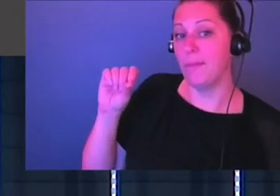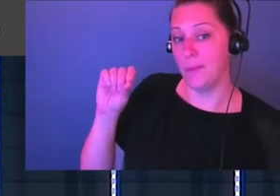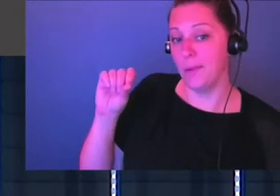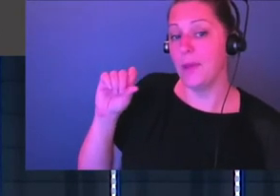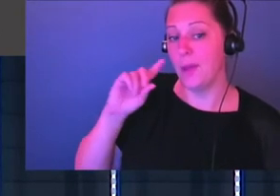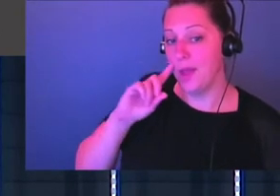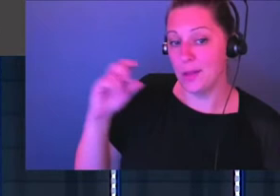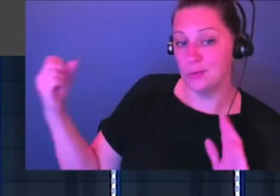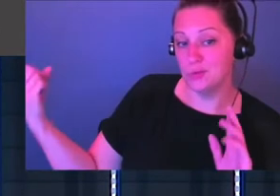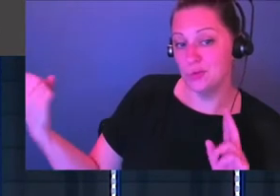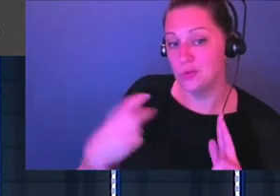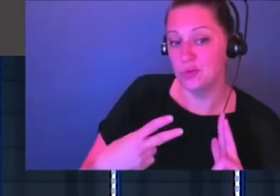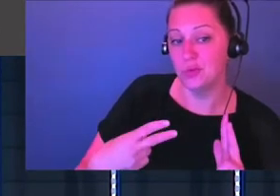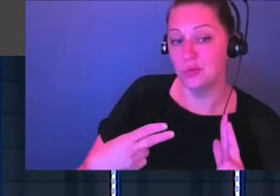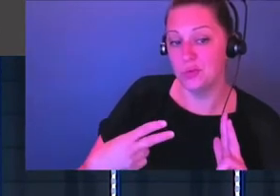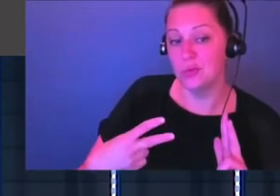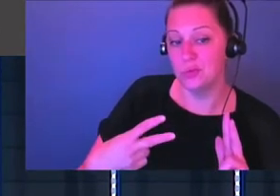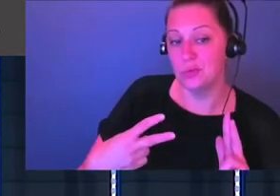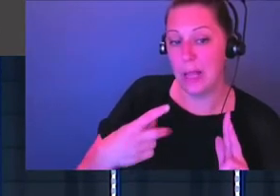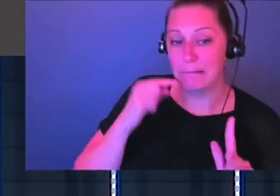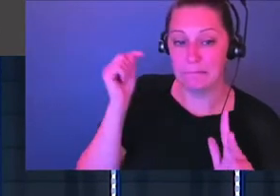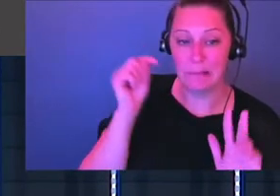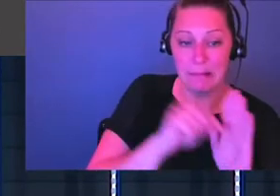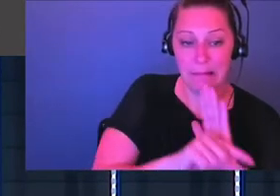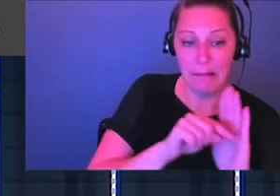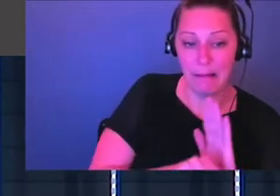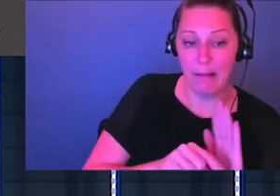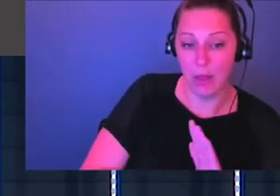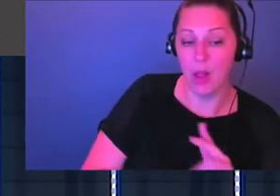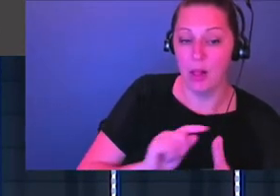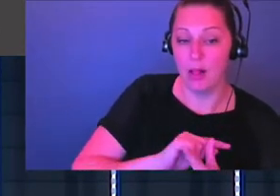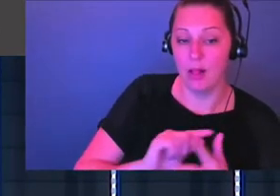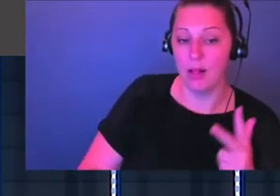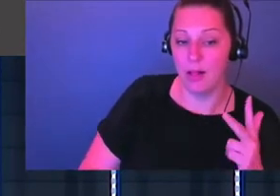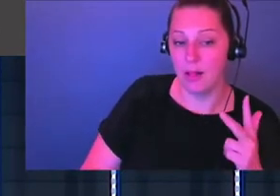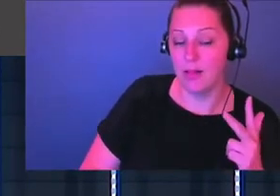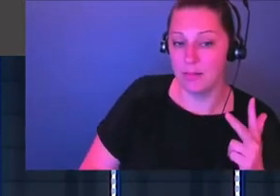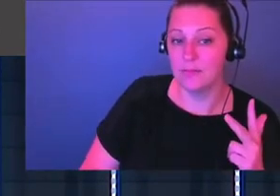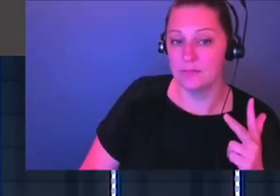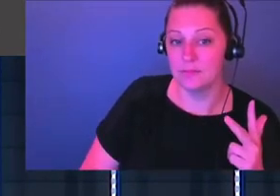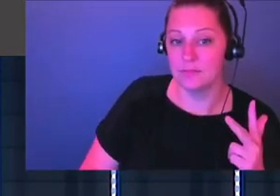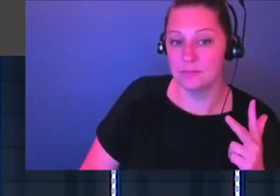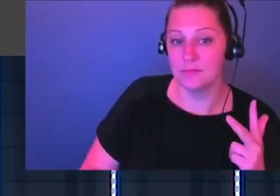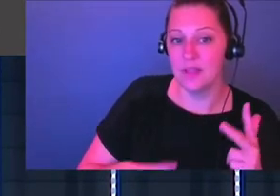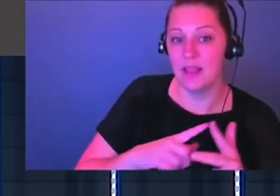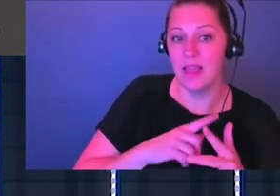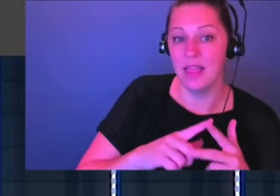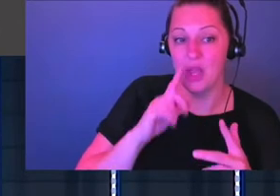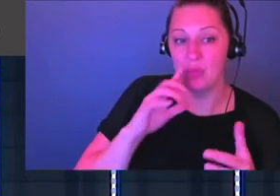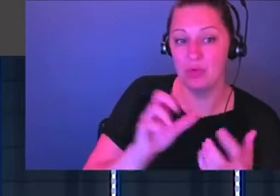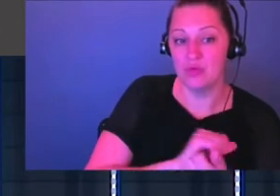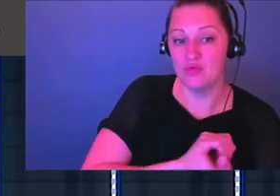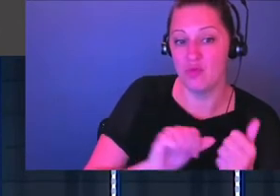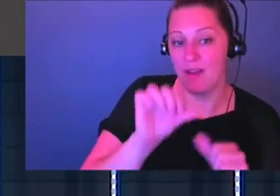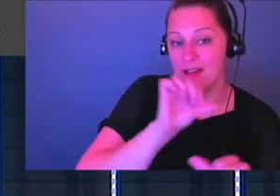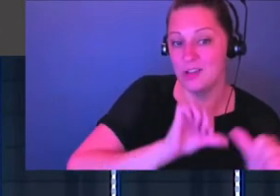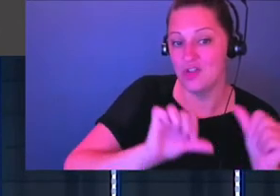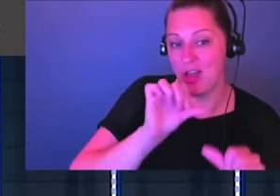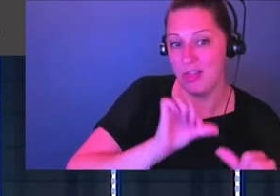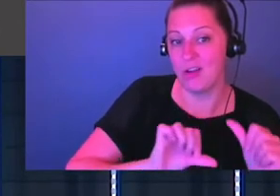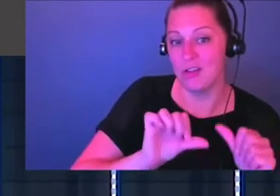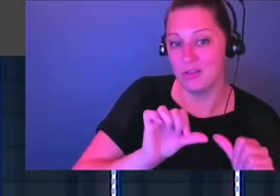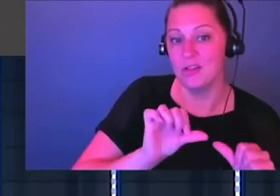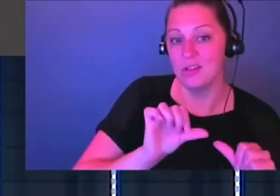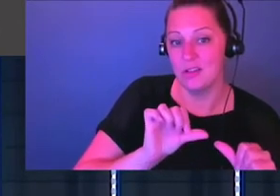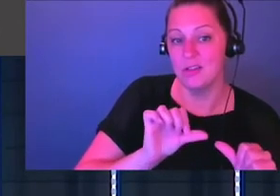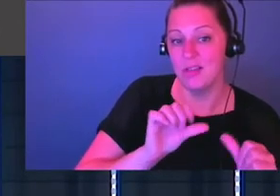and annihilate them. After they finished slaughtering the men from Seir, they helped to destroy one another. They helped to